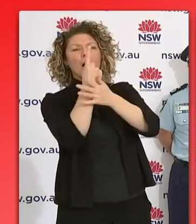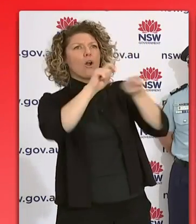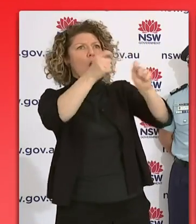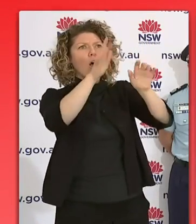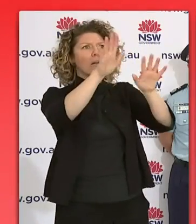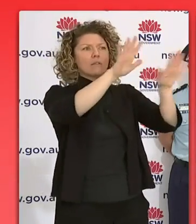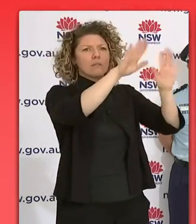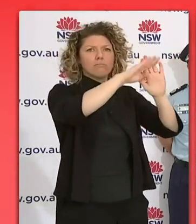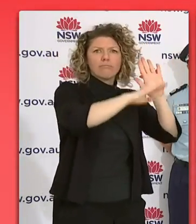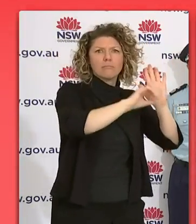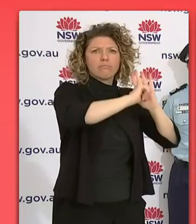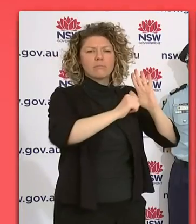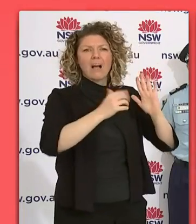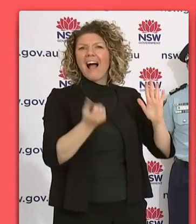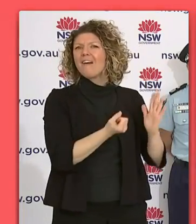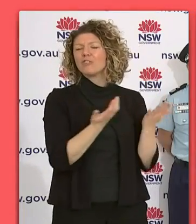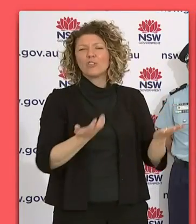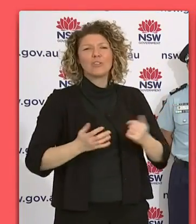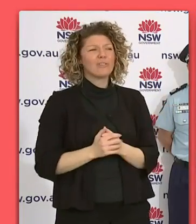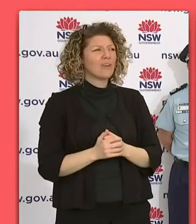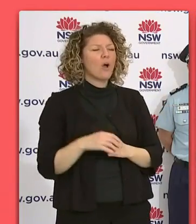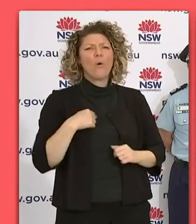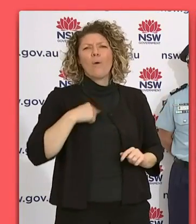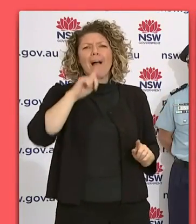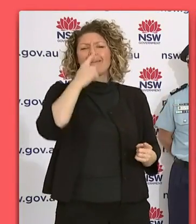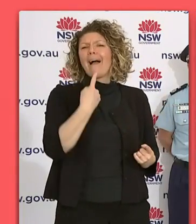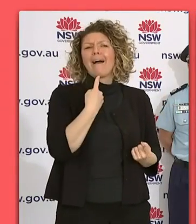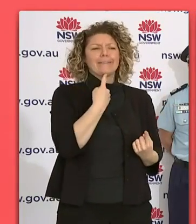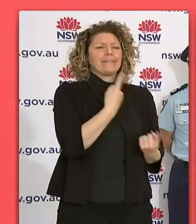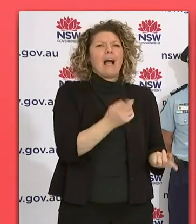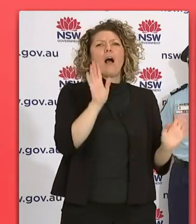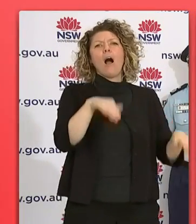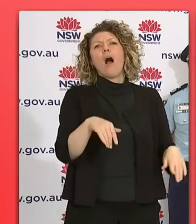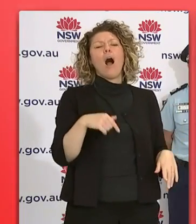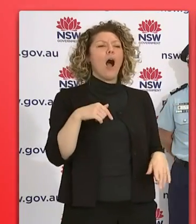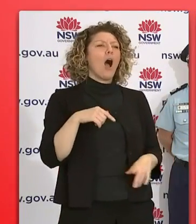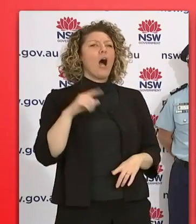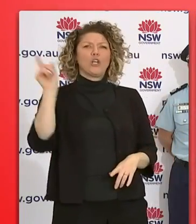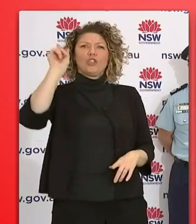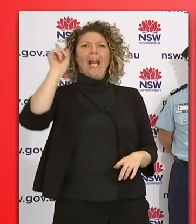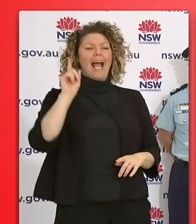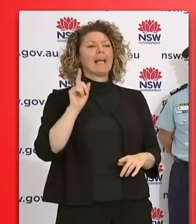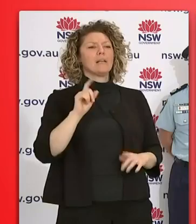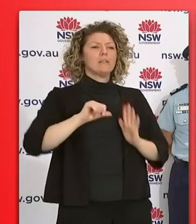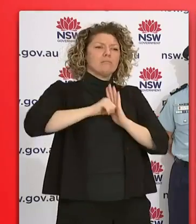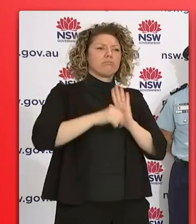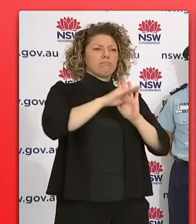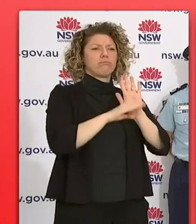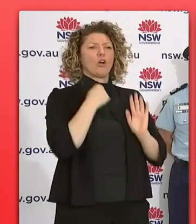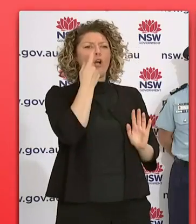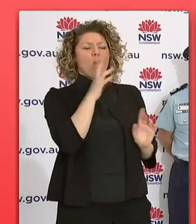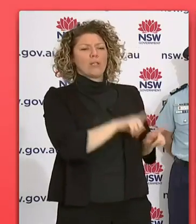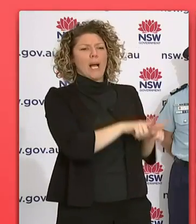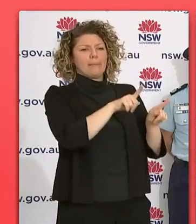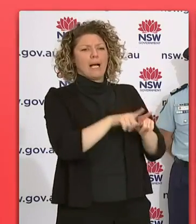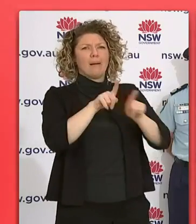no doubt what is really critical is in a pandemic, you can't just say these, this is what we're doing today and just stand still. When things